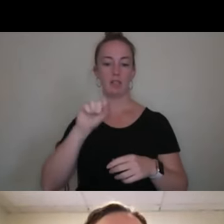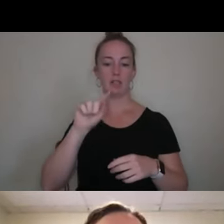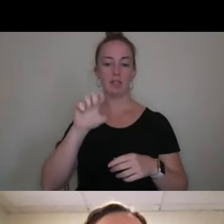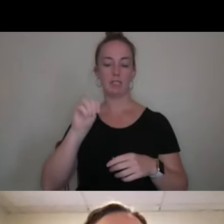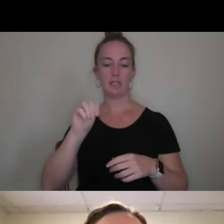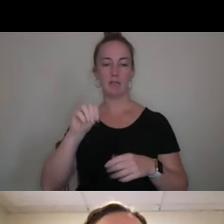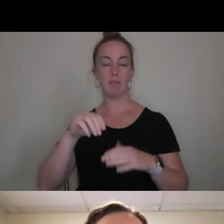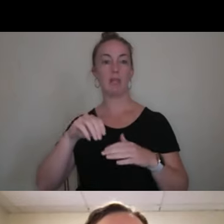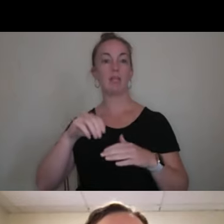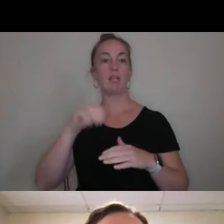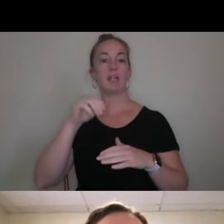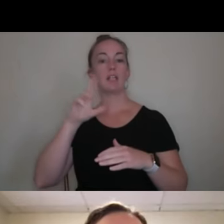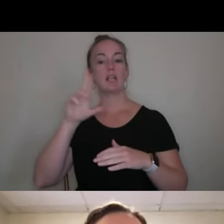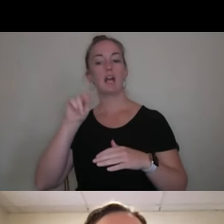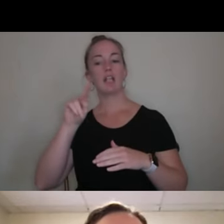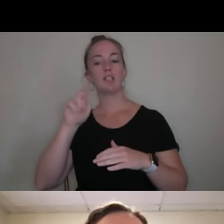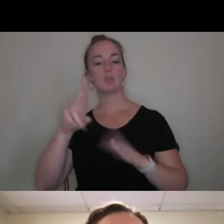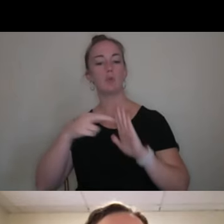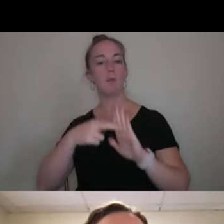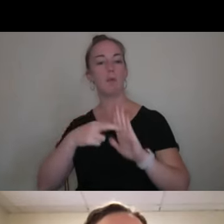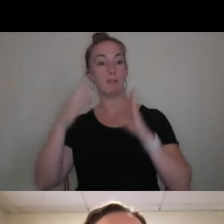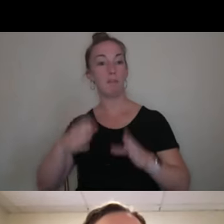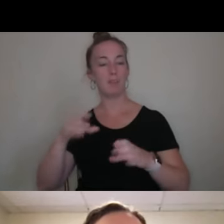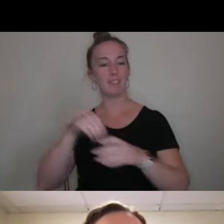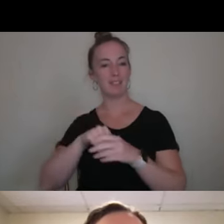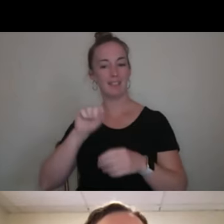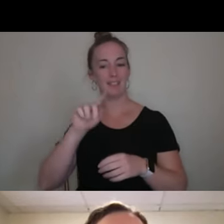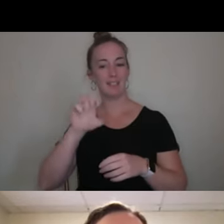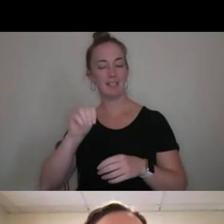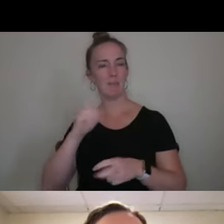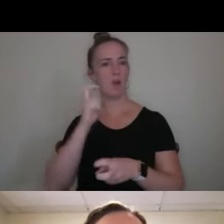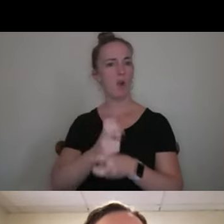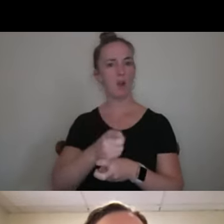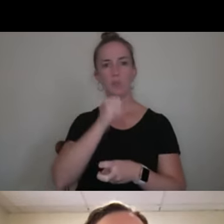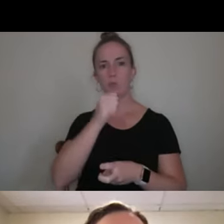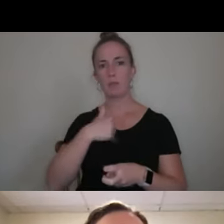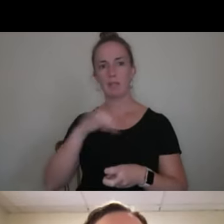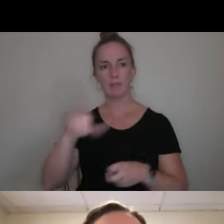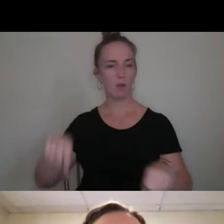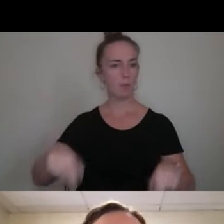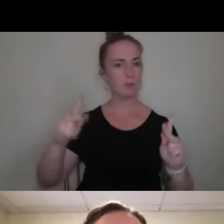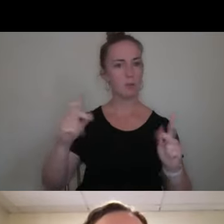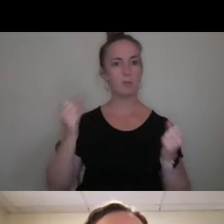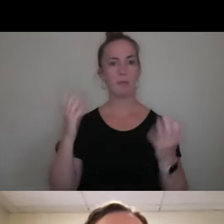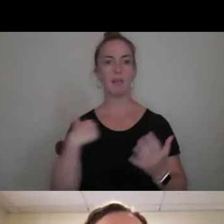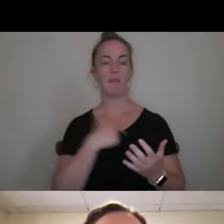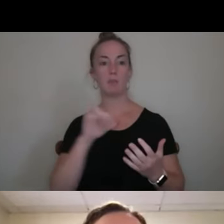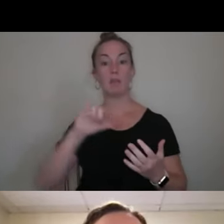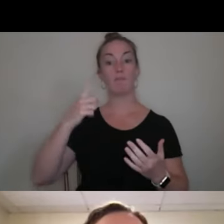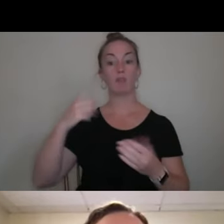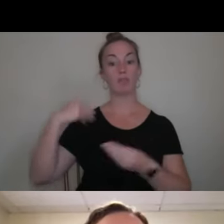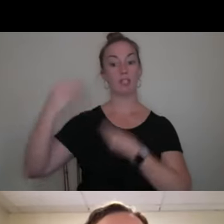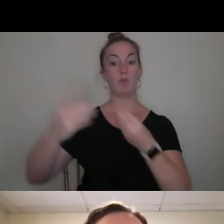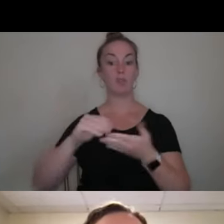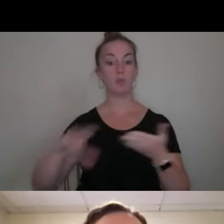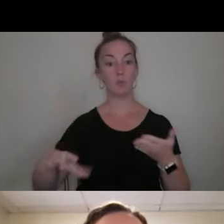person in STEM is kind of like hard because you don't really have that kind of opportunities. And a lot of us are like first generation students